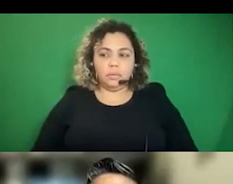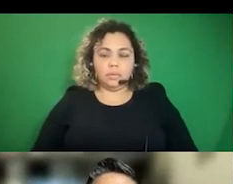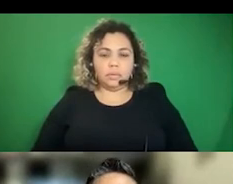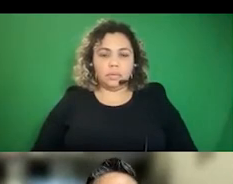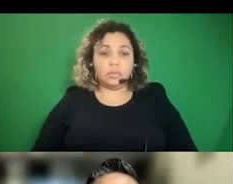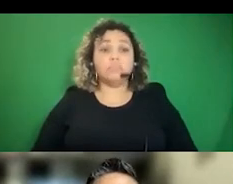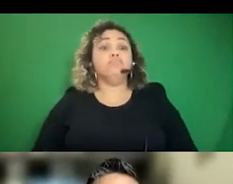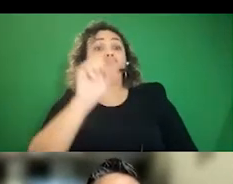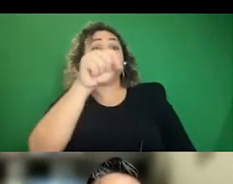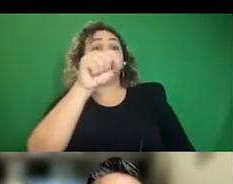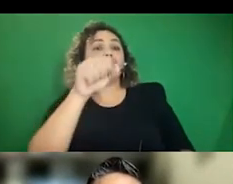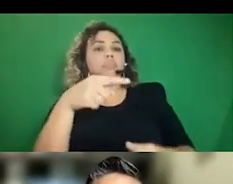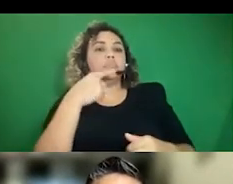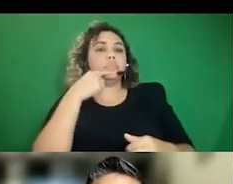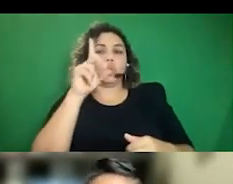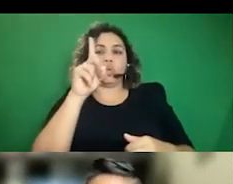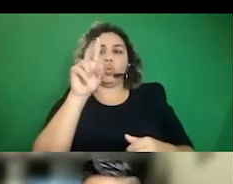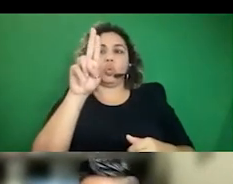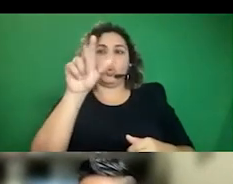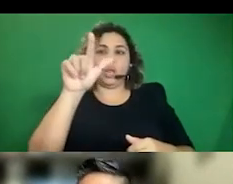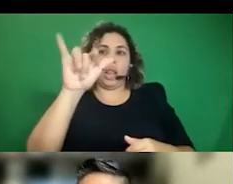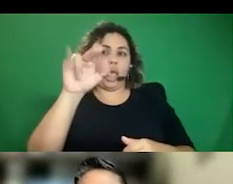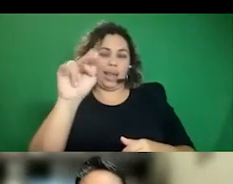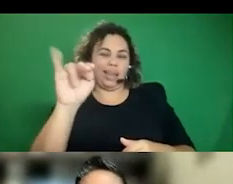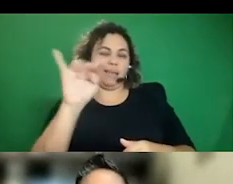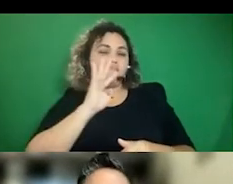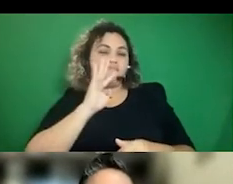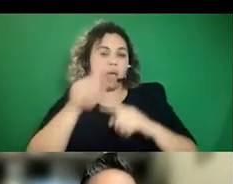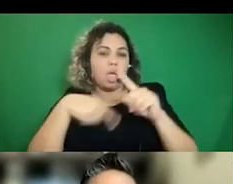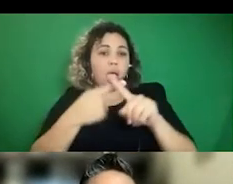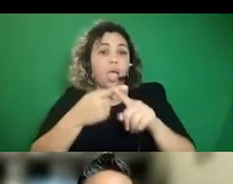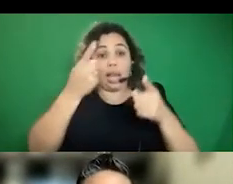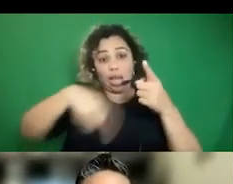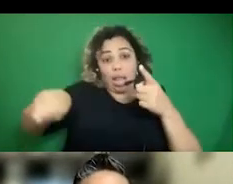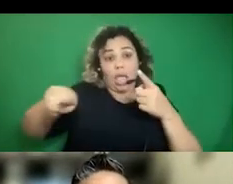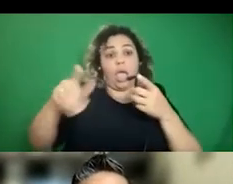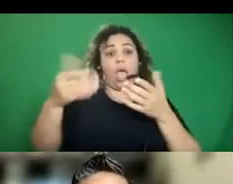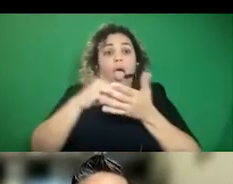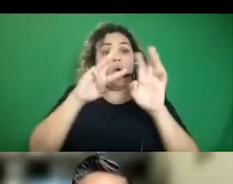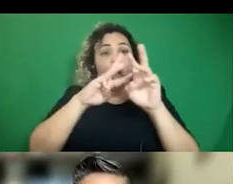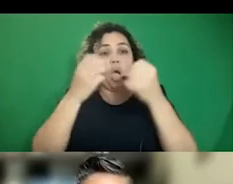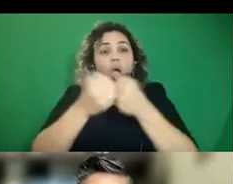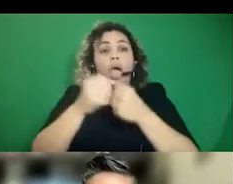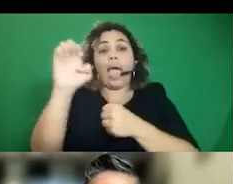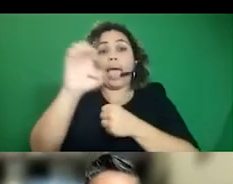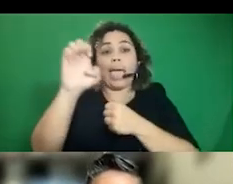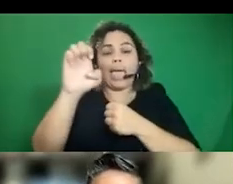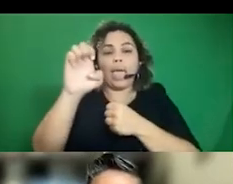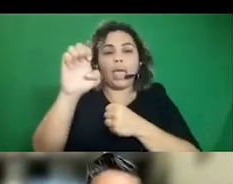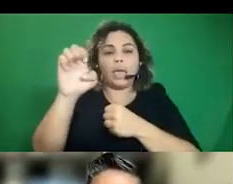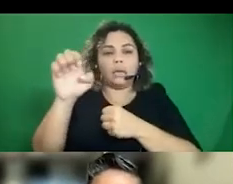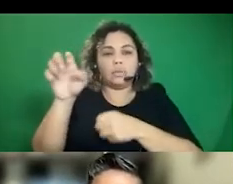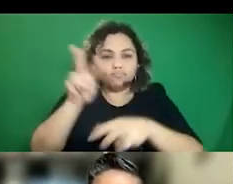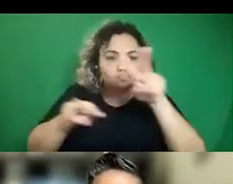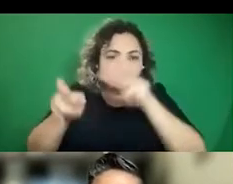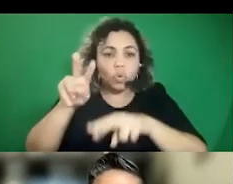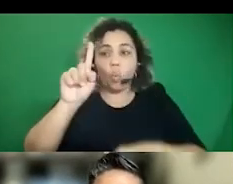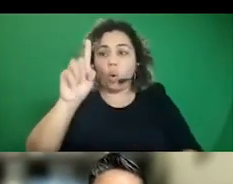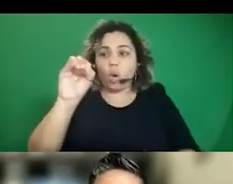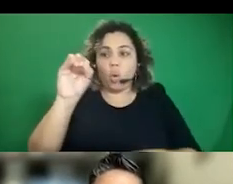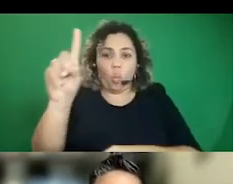yeah, we, we, we have, um, a workshop next week on, um, incarceration 101. Um,